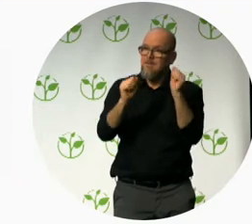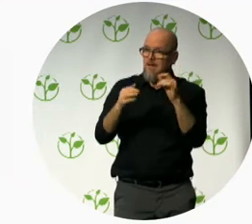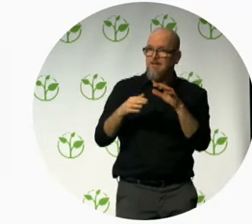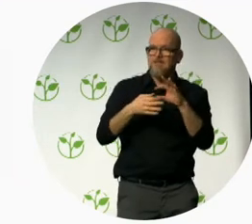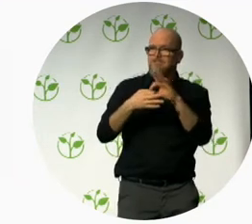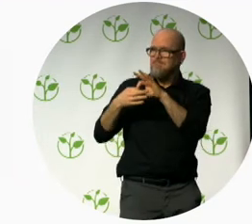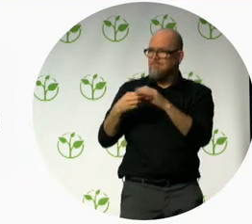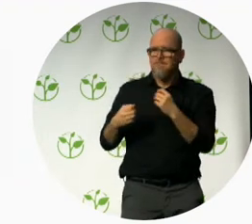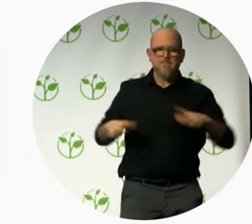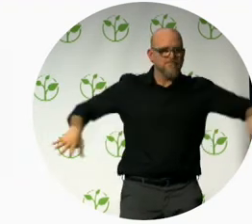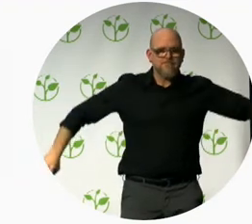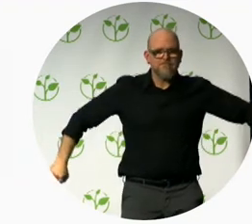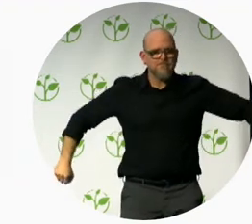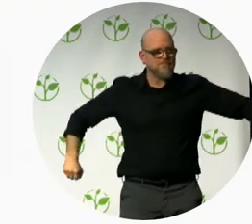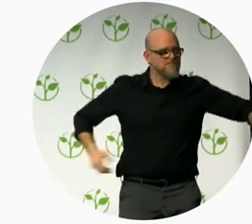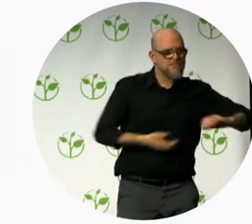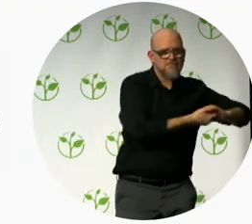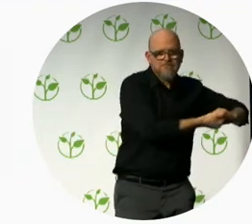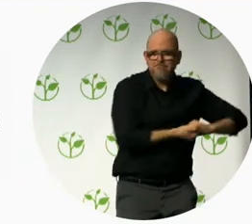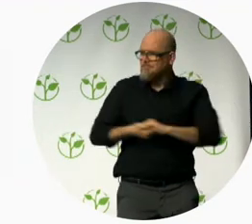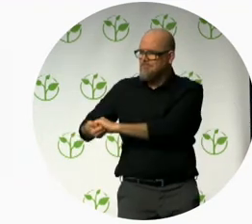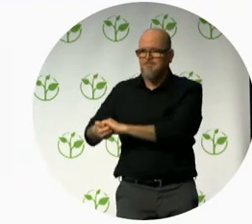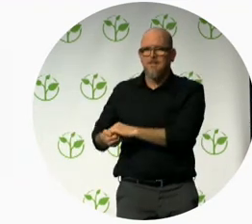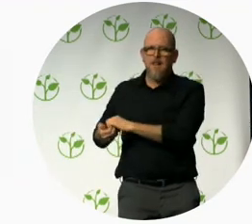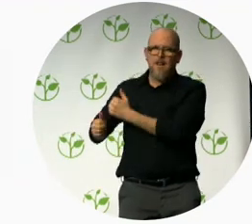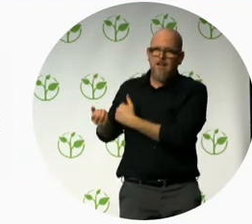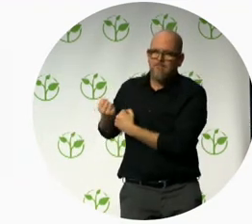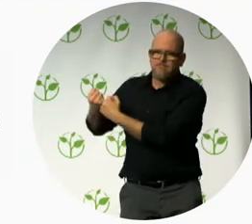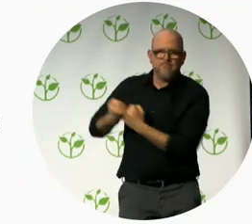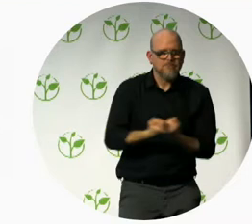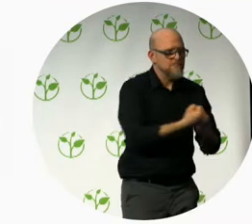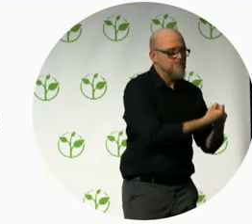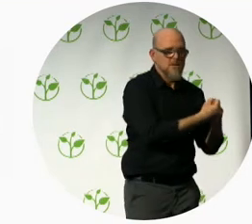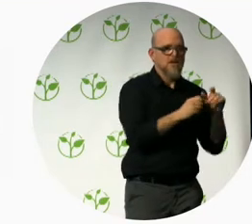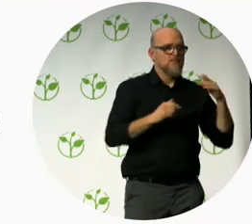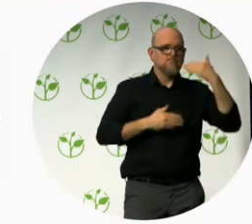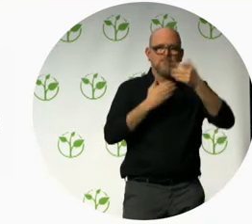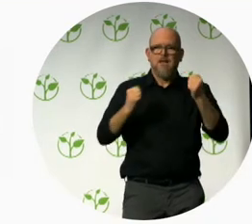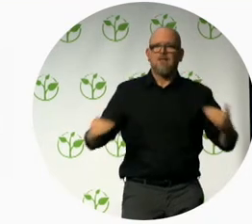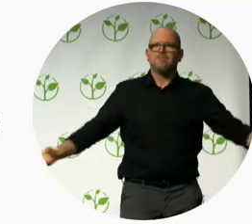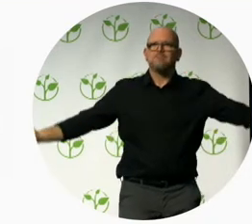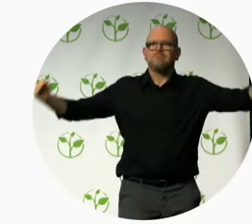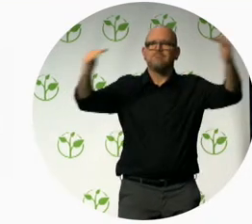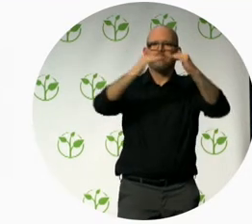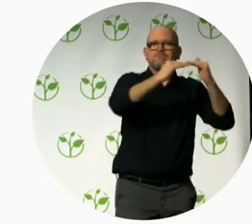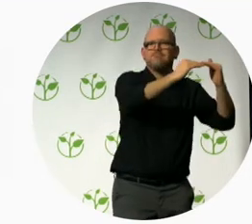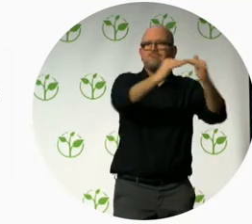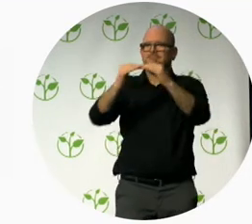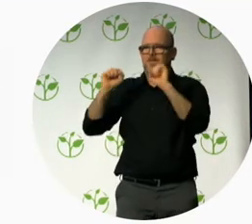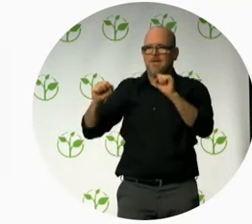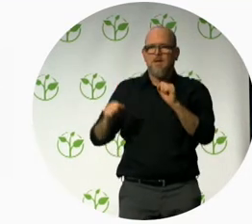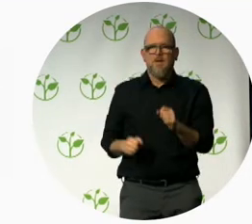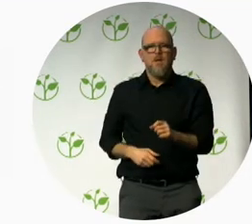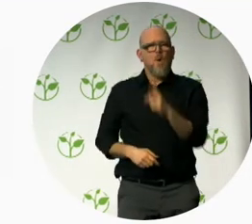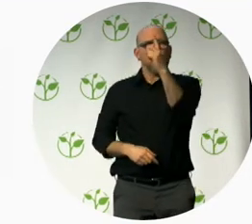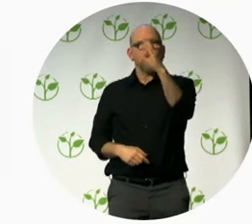B2C will be fully accessible for all, aiming to serve 100% of its